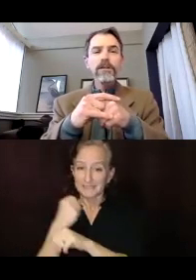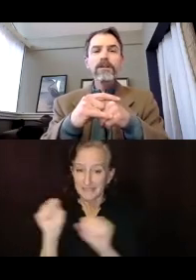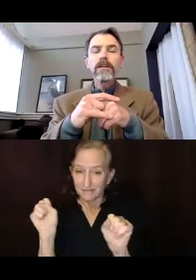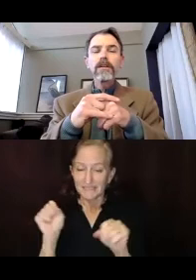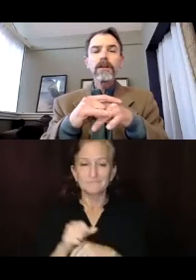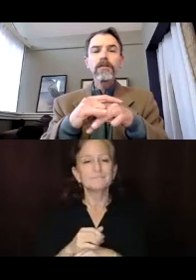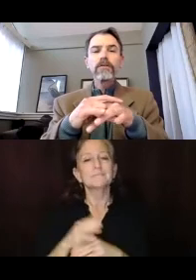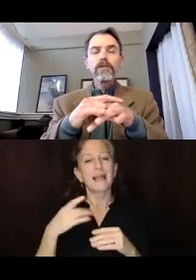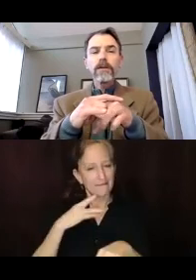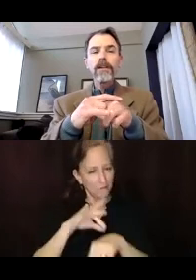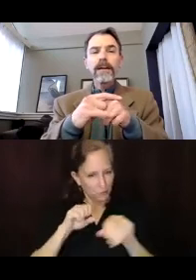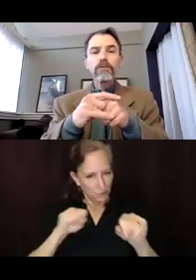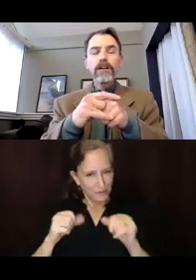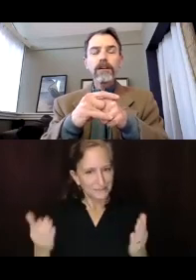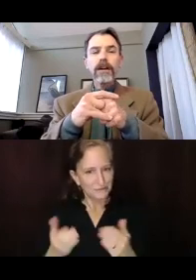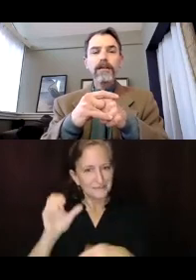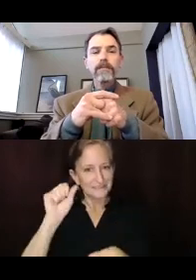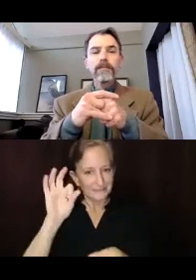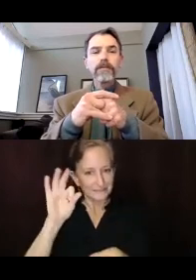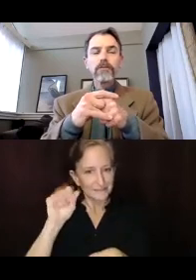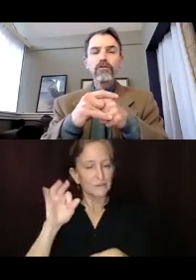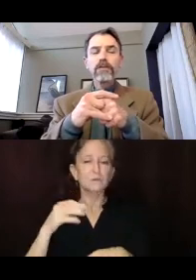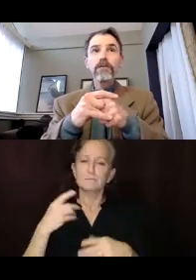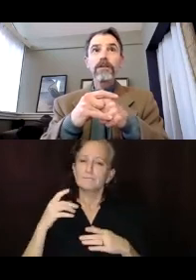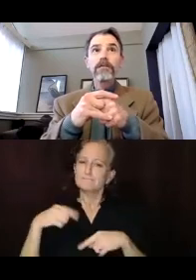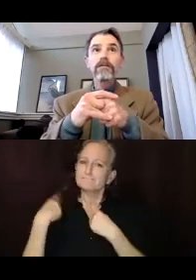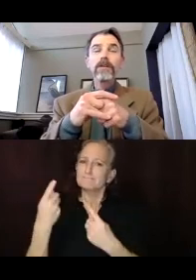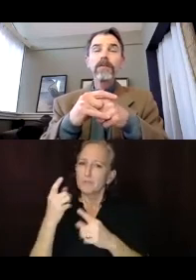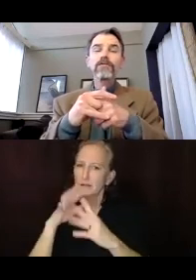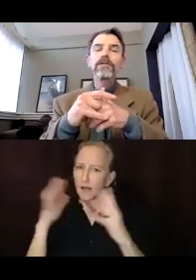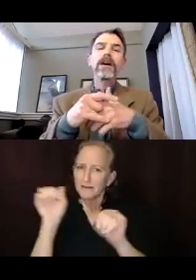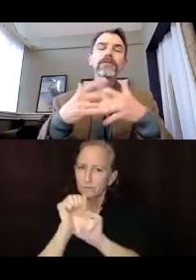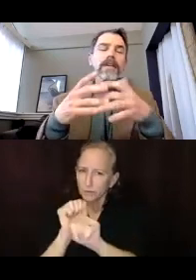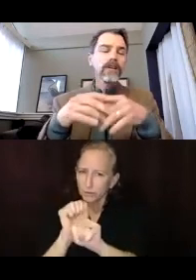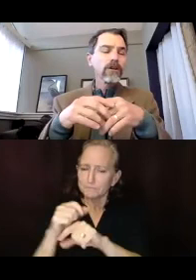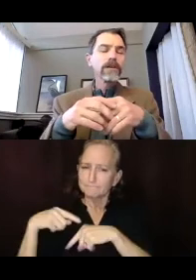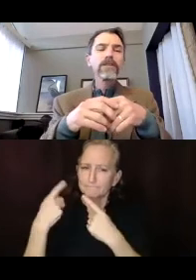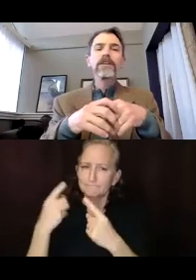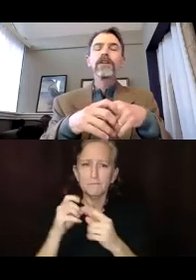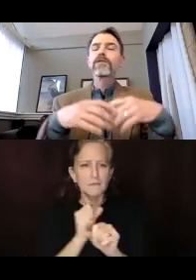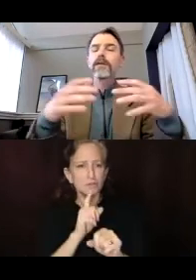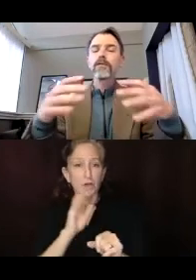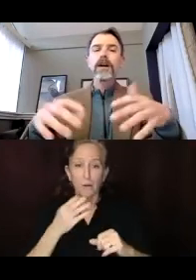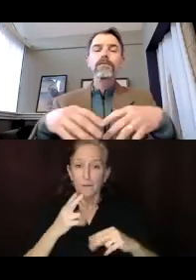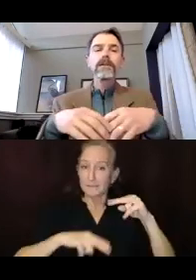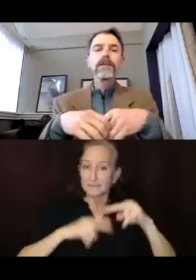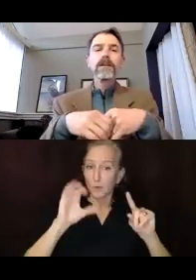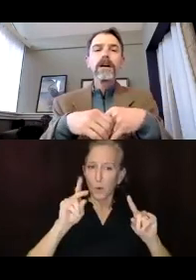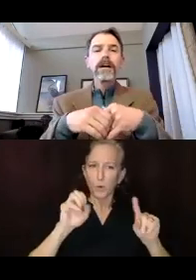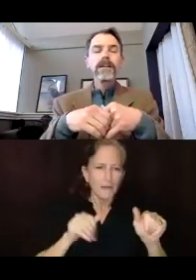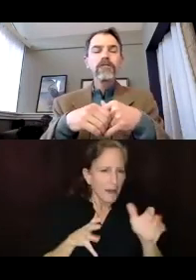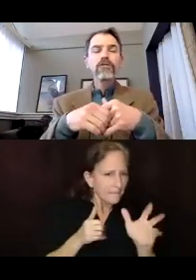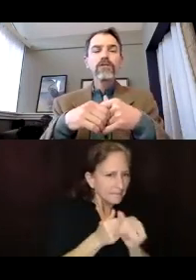country. So there's been a lot of work to ensure that we're up updating or building codes and that we're helping